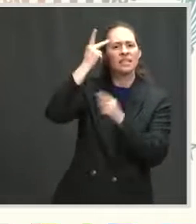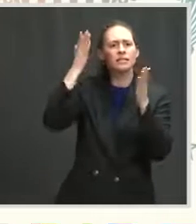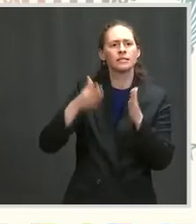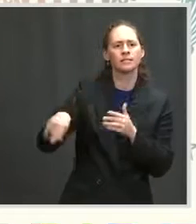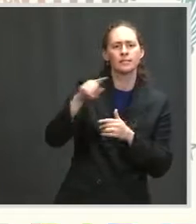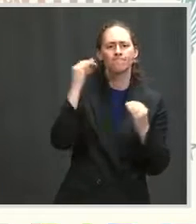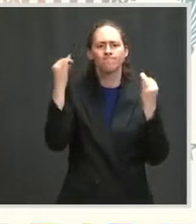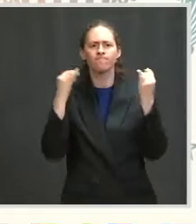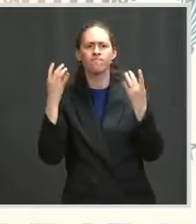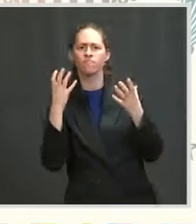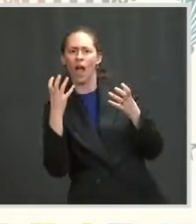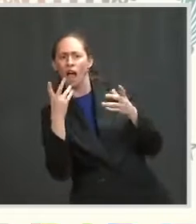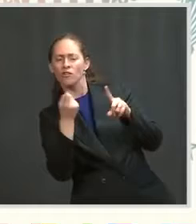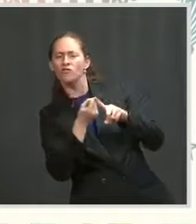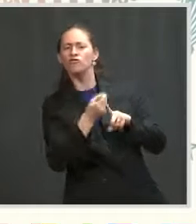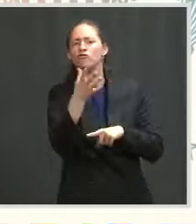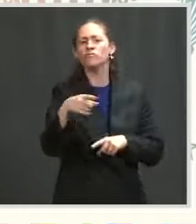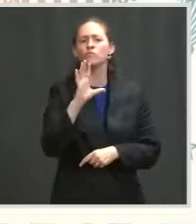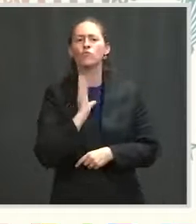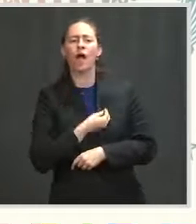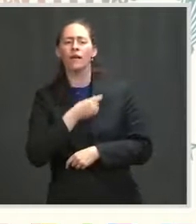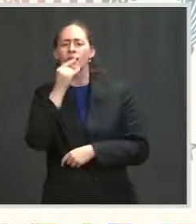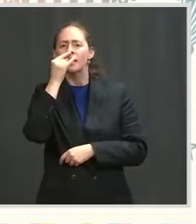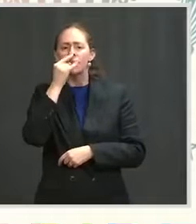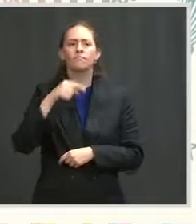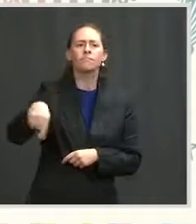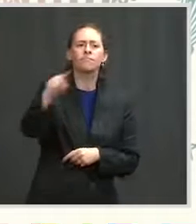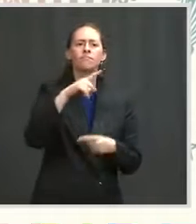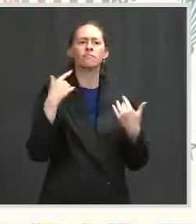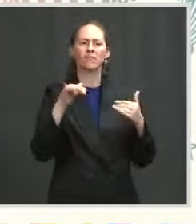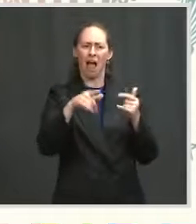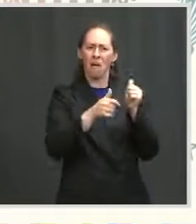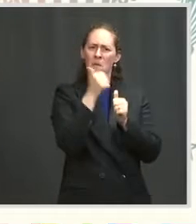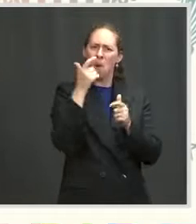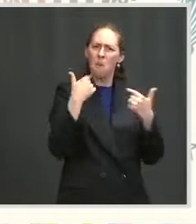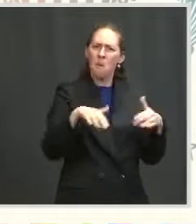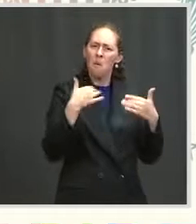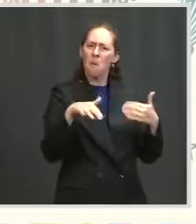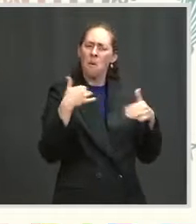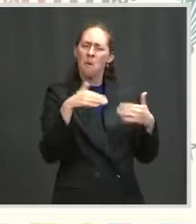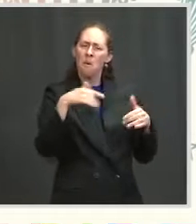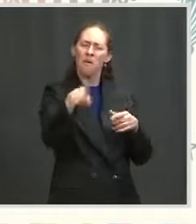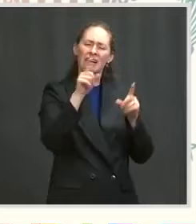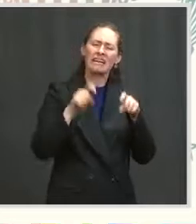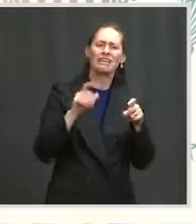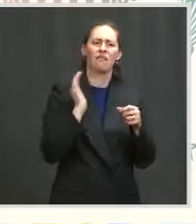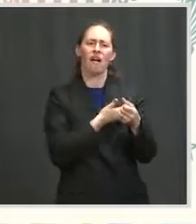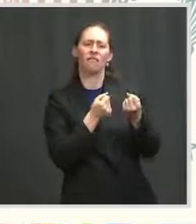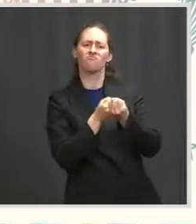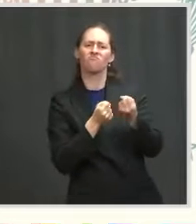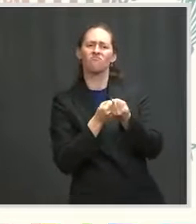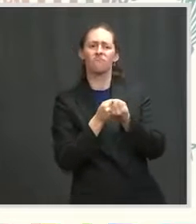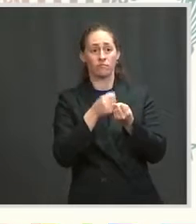on transgender kids, some of the most vulnerable people in this country. There are consequences when politicians and